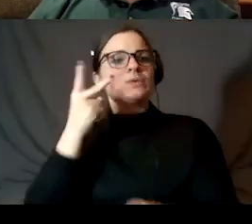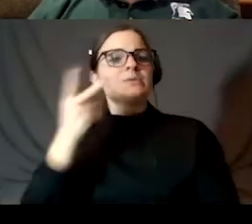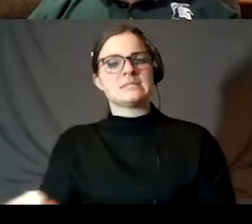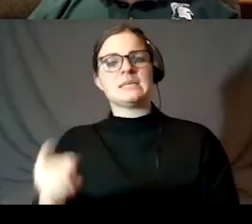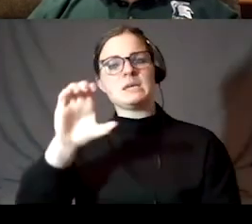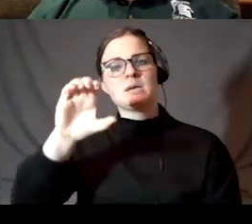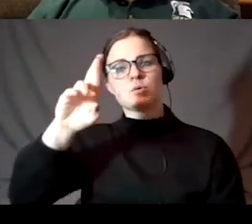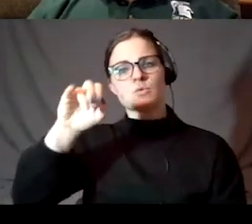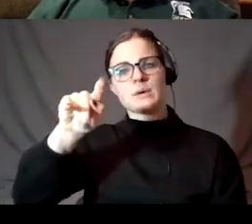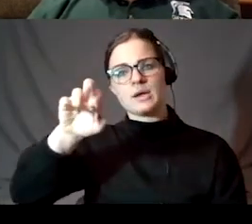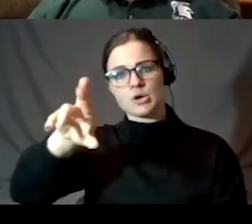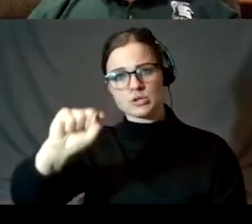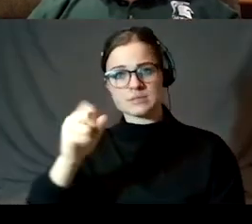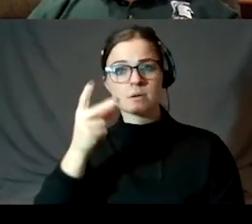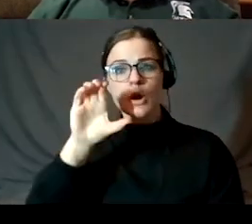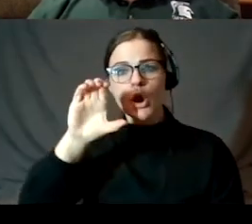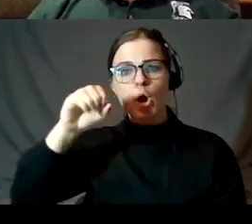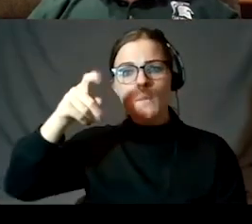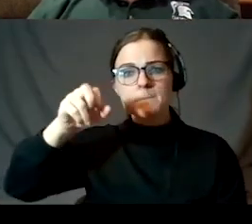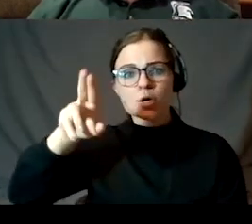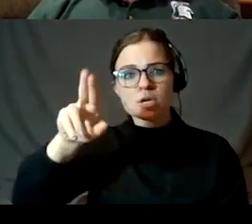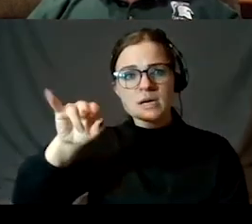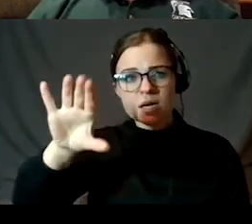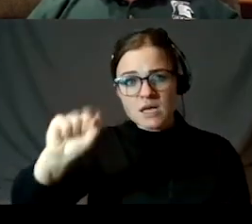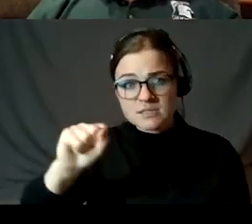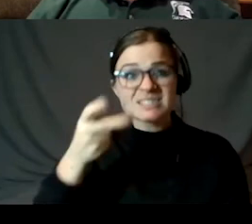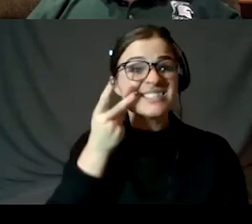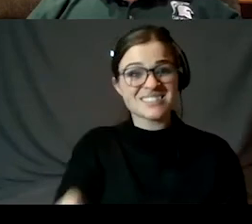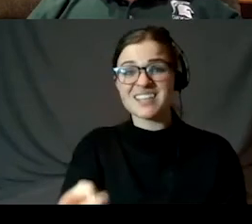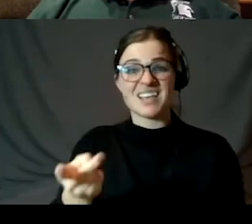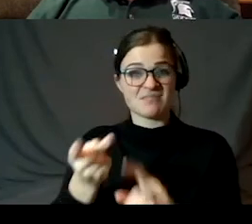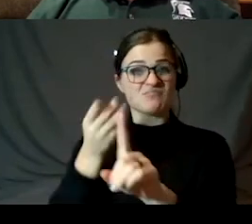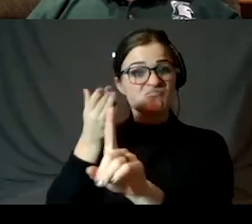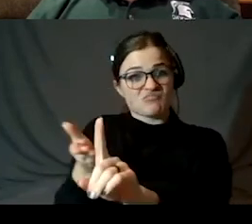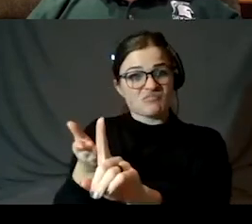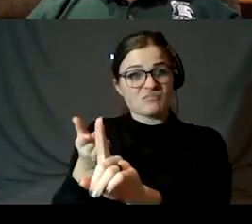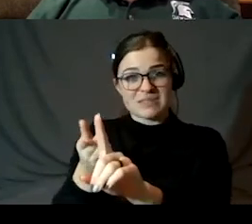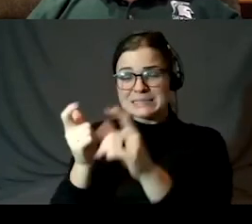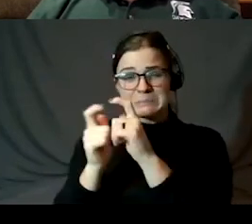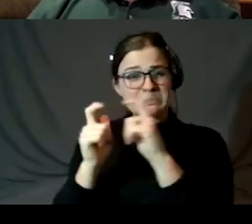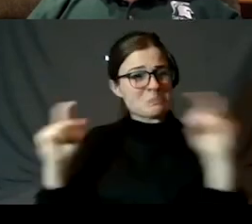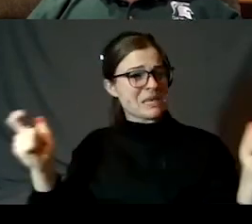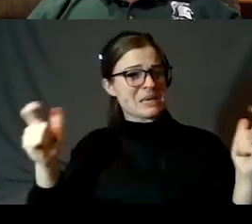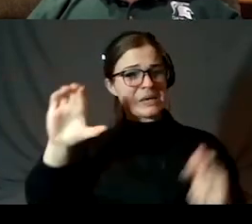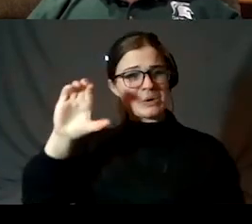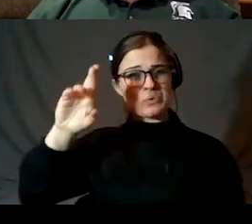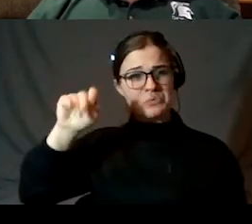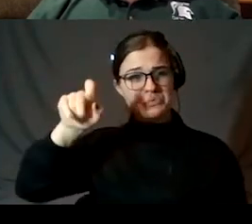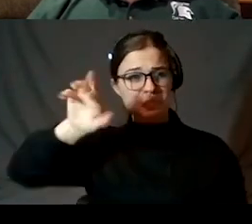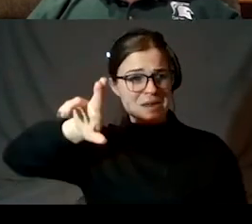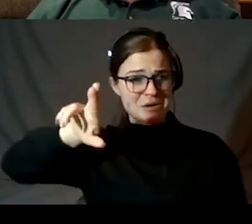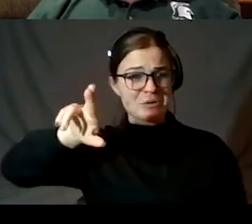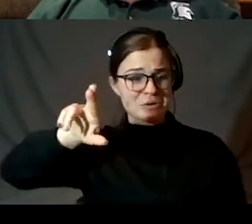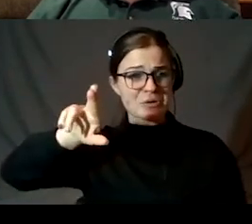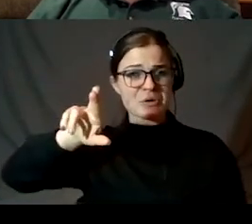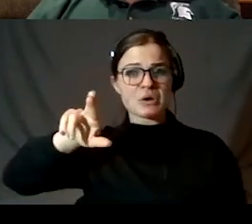obvious. Right here, below the sea of clouds, is this huge crater surrounded by the